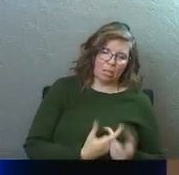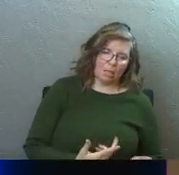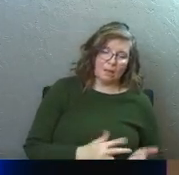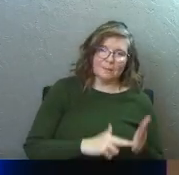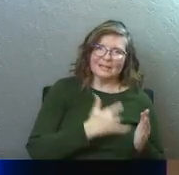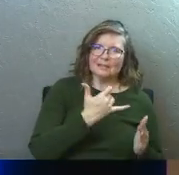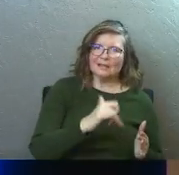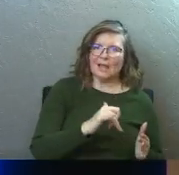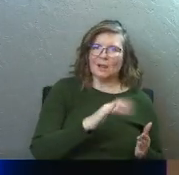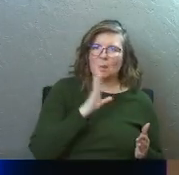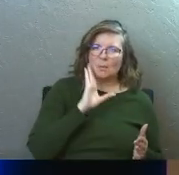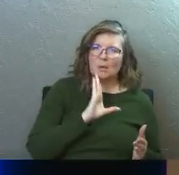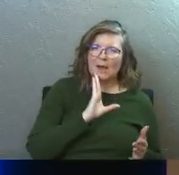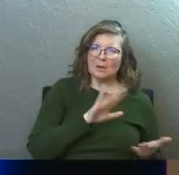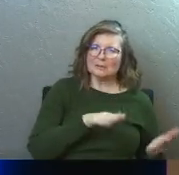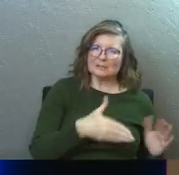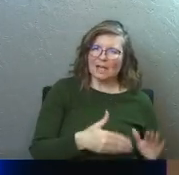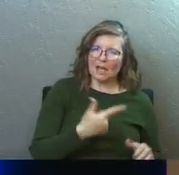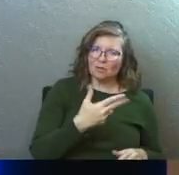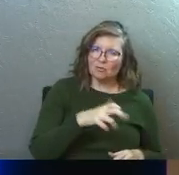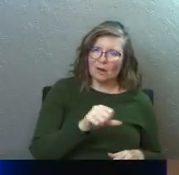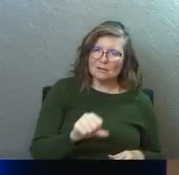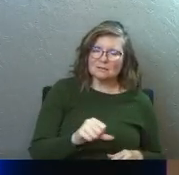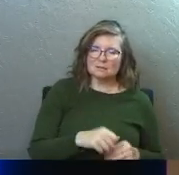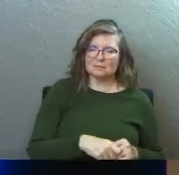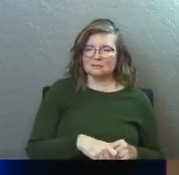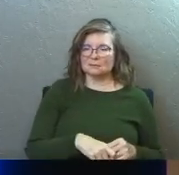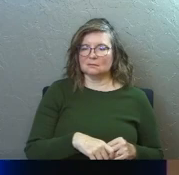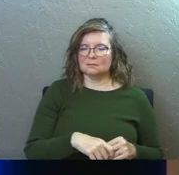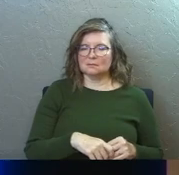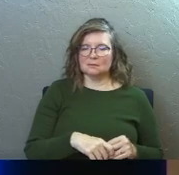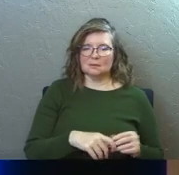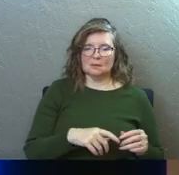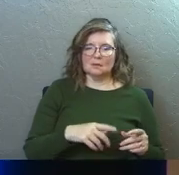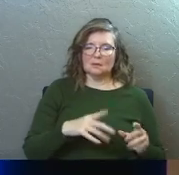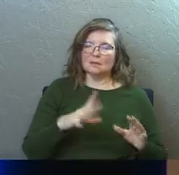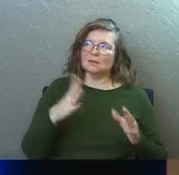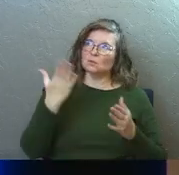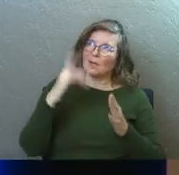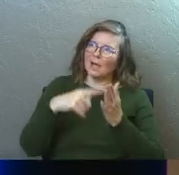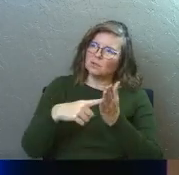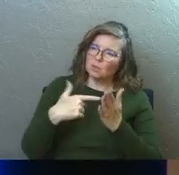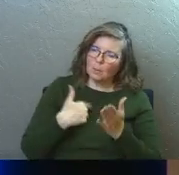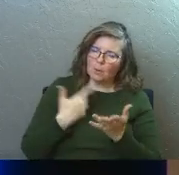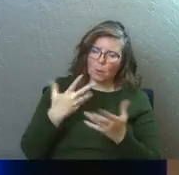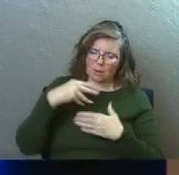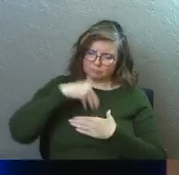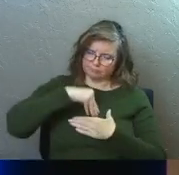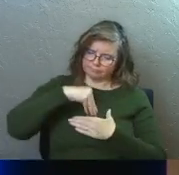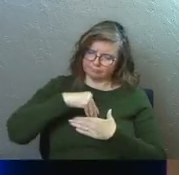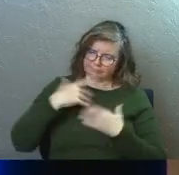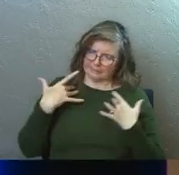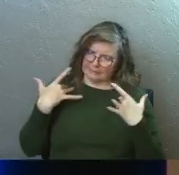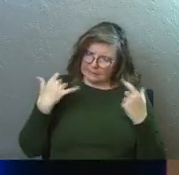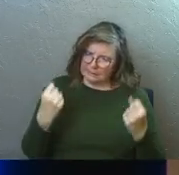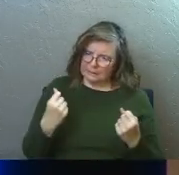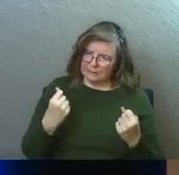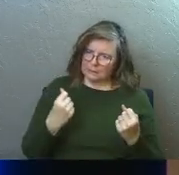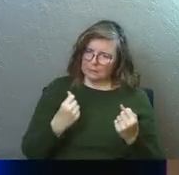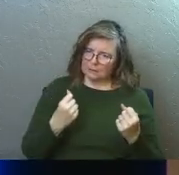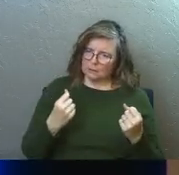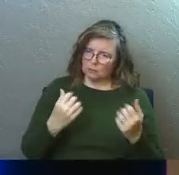I want to rest. So show me how. Take away opinions, take away ideas that maybe I've come up with that I think I know what I'm doing, God.